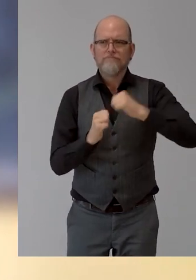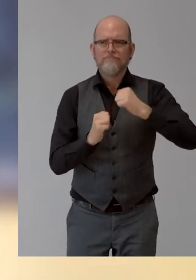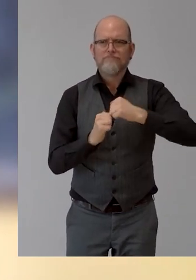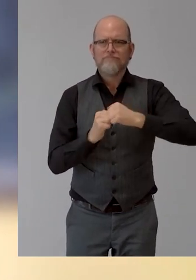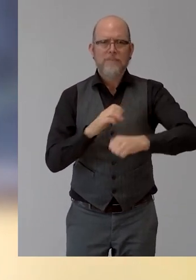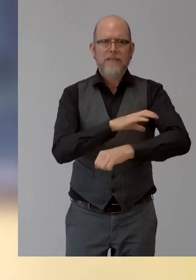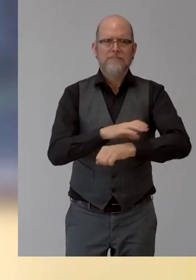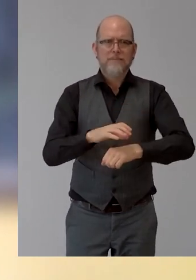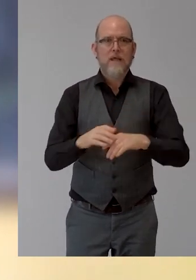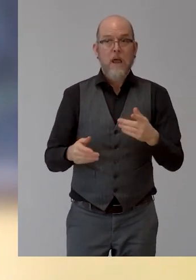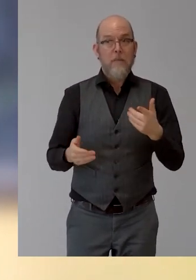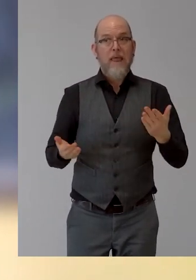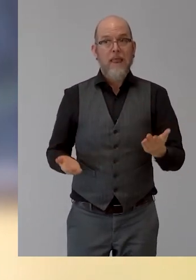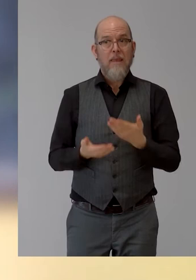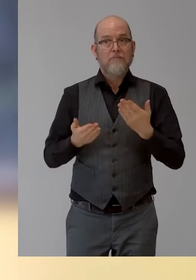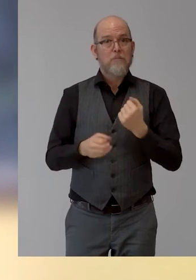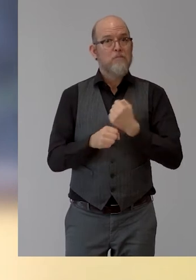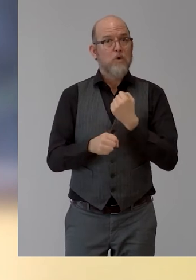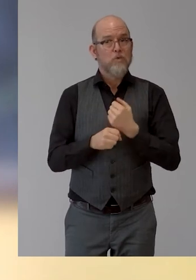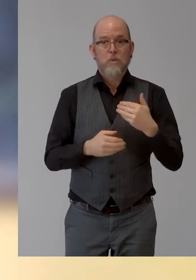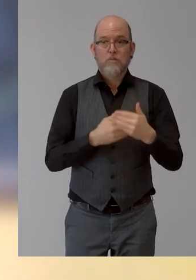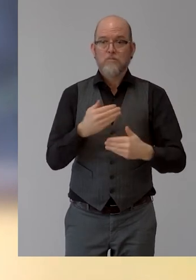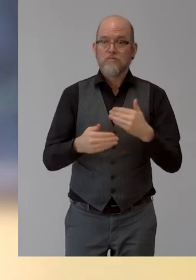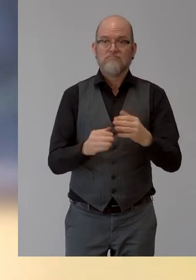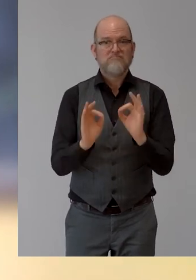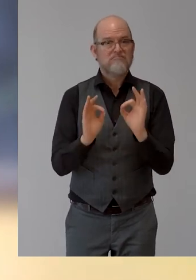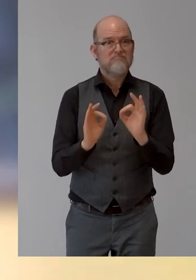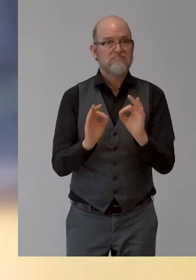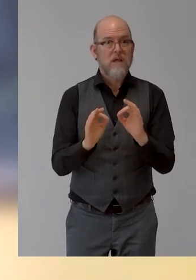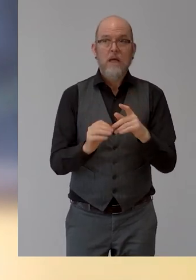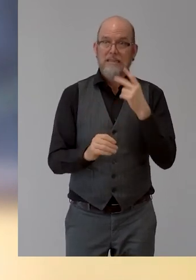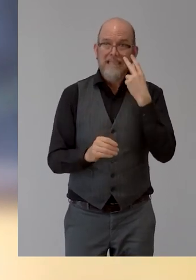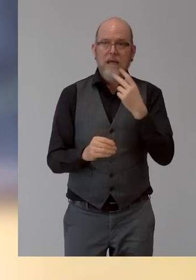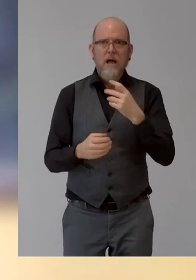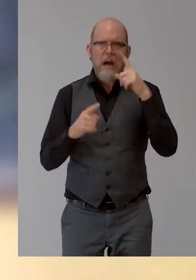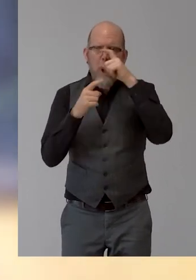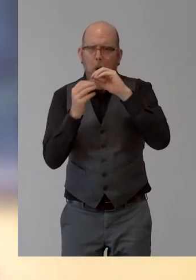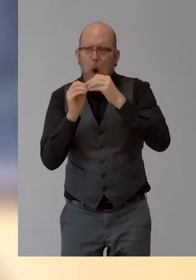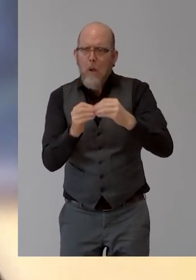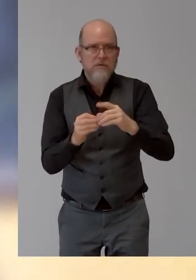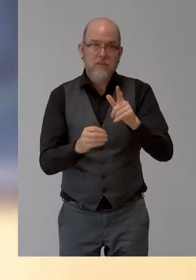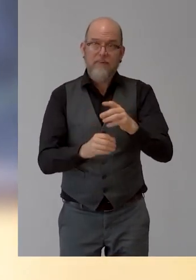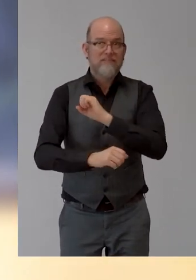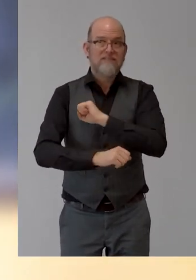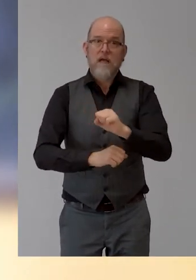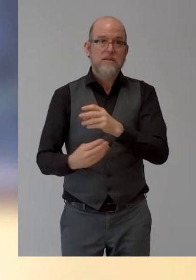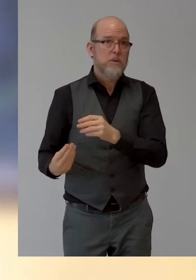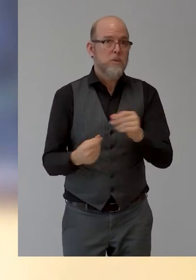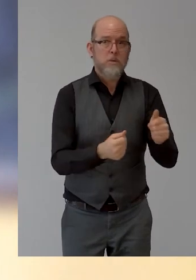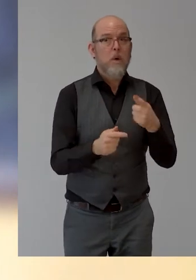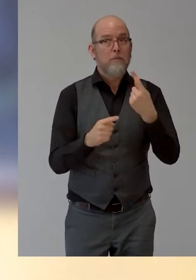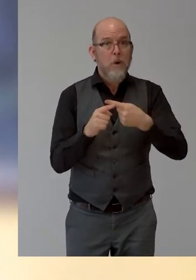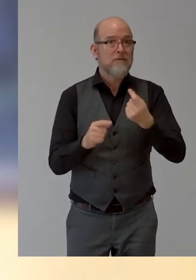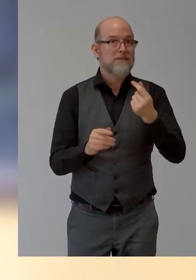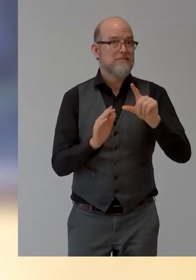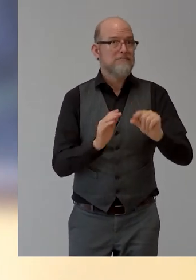is so simple, it's practically a one step process. And of course, it's all inexpensive because, you know, affordability has to be weaved